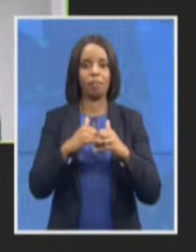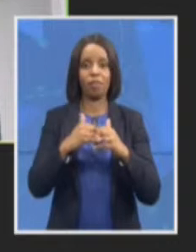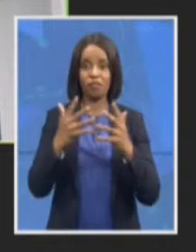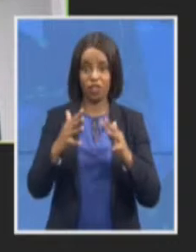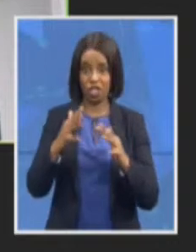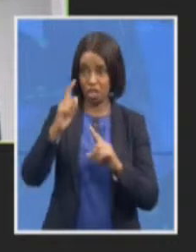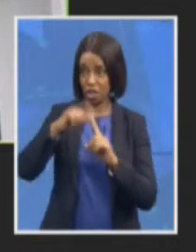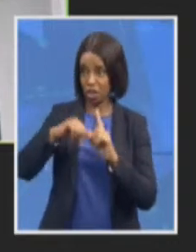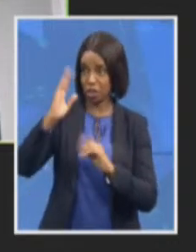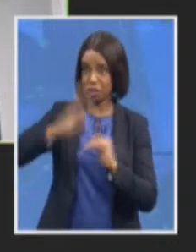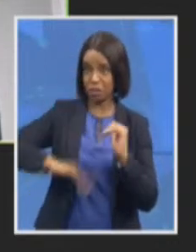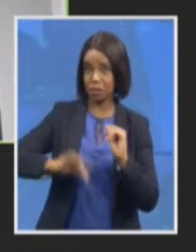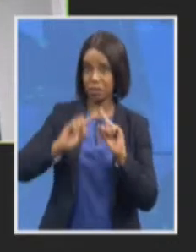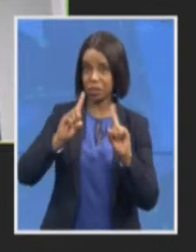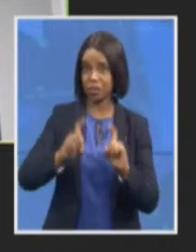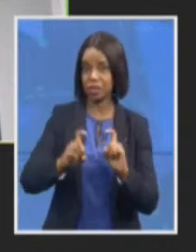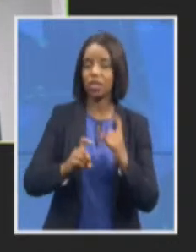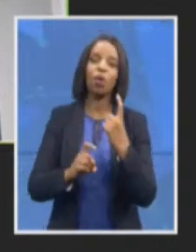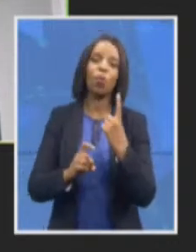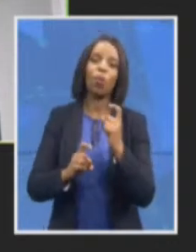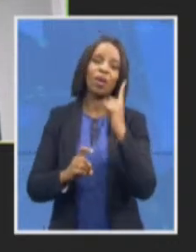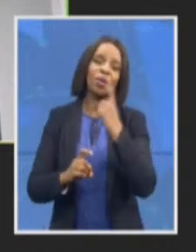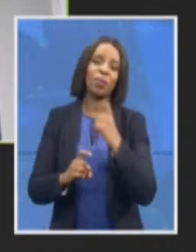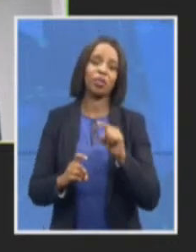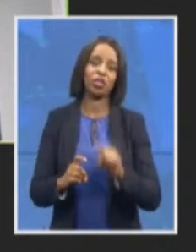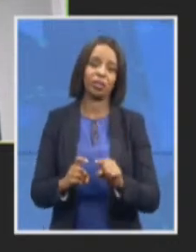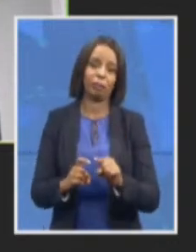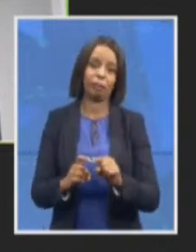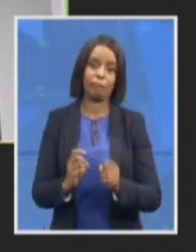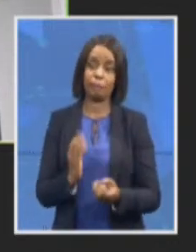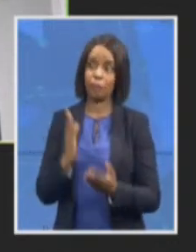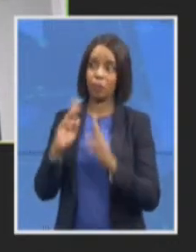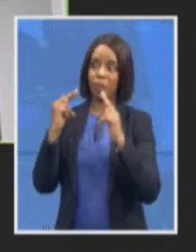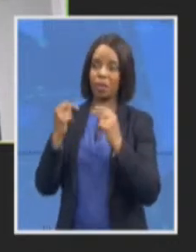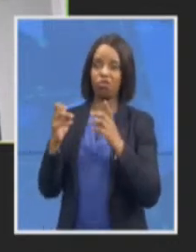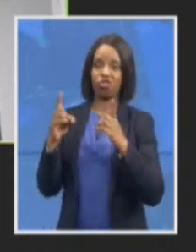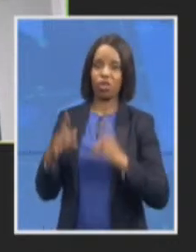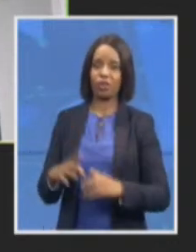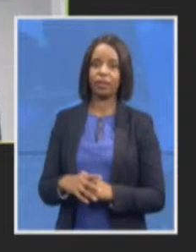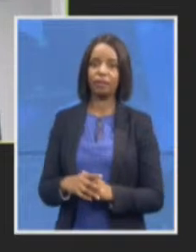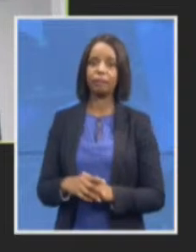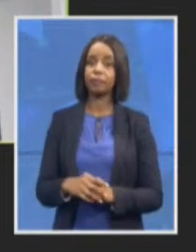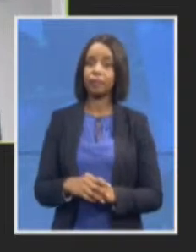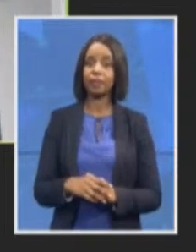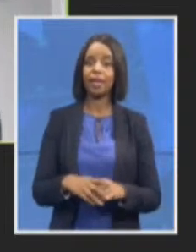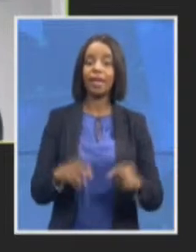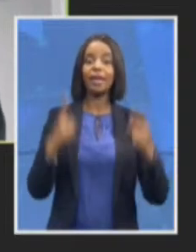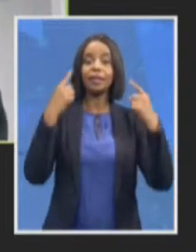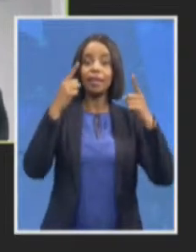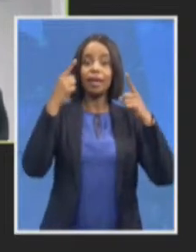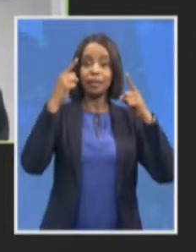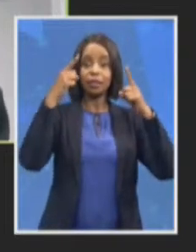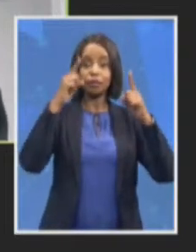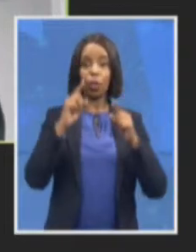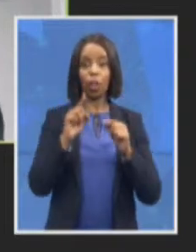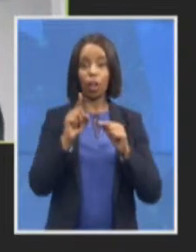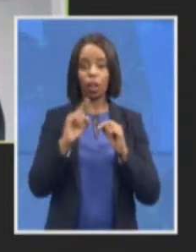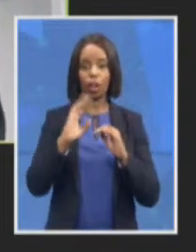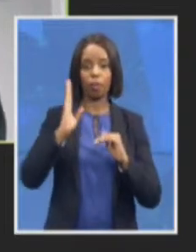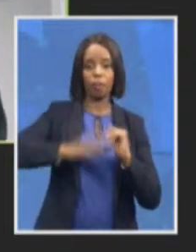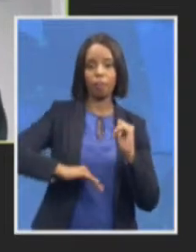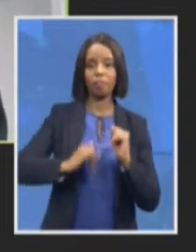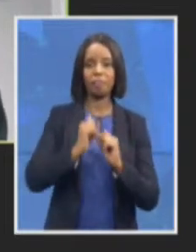can say that you know what is a successful prosecution a successful prosecution is charging people and then taking a case to